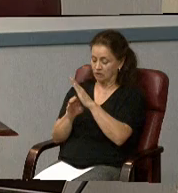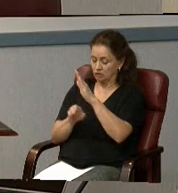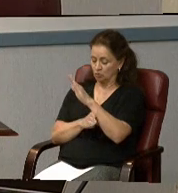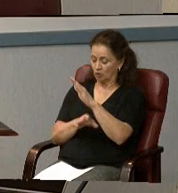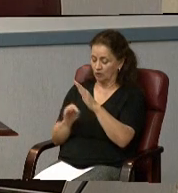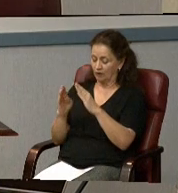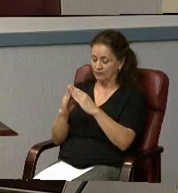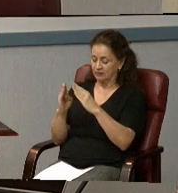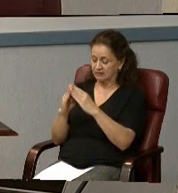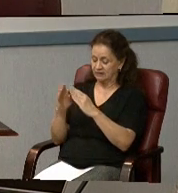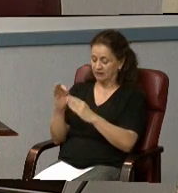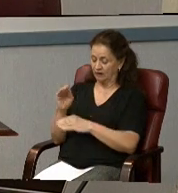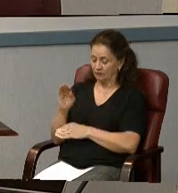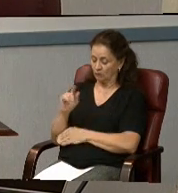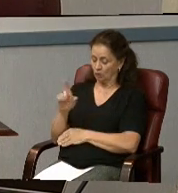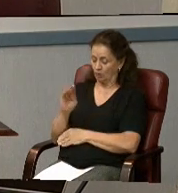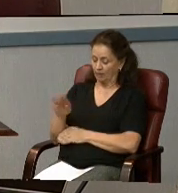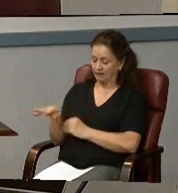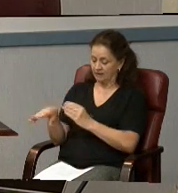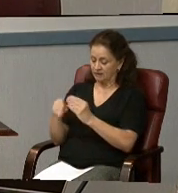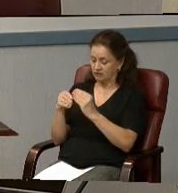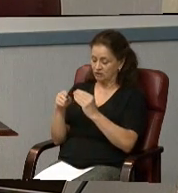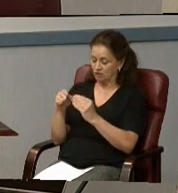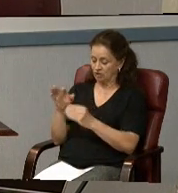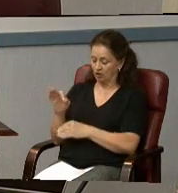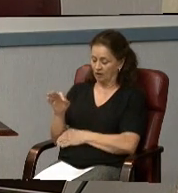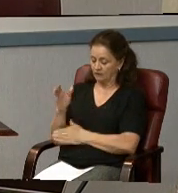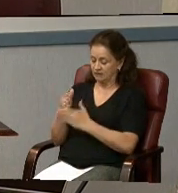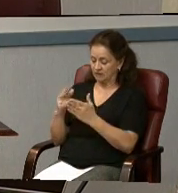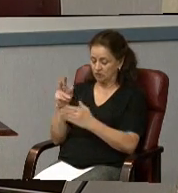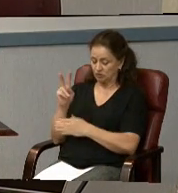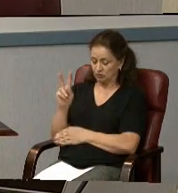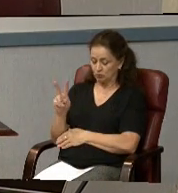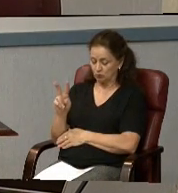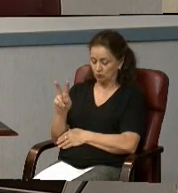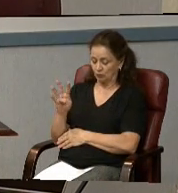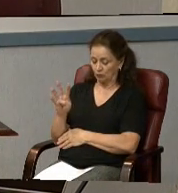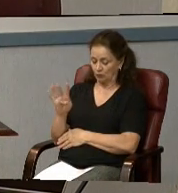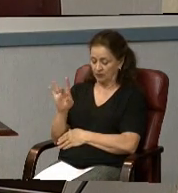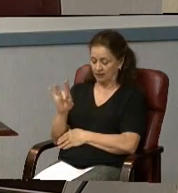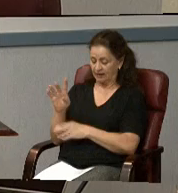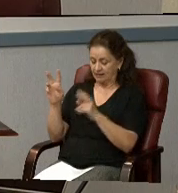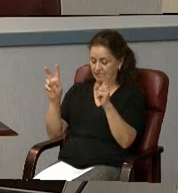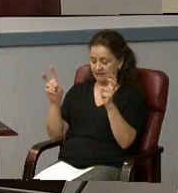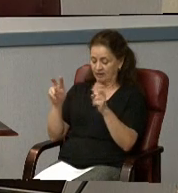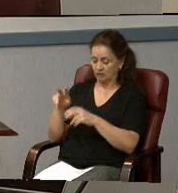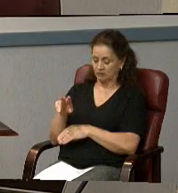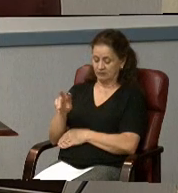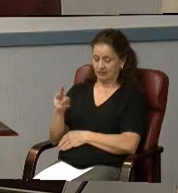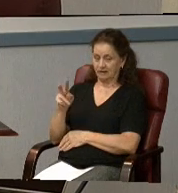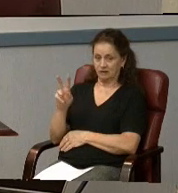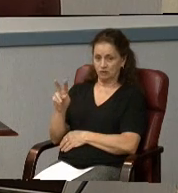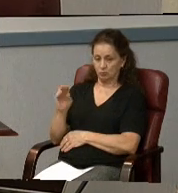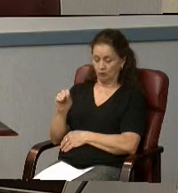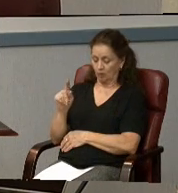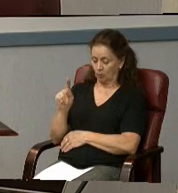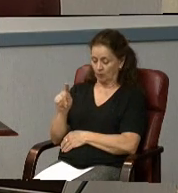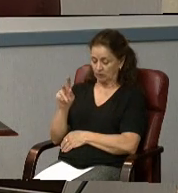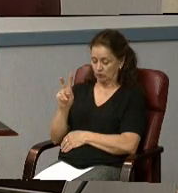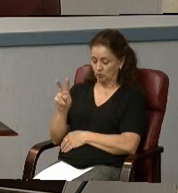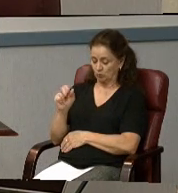of Laurel, by the addition thereto of section number 248, entitled second 2012 annexation,